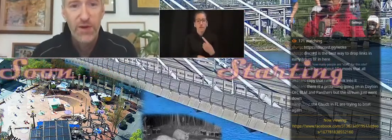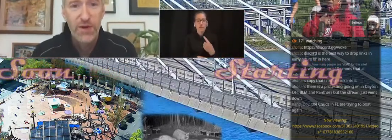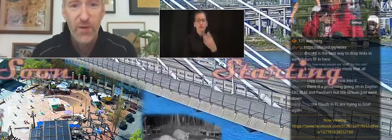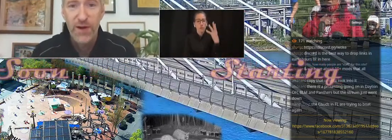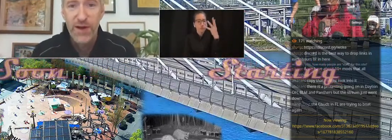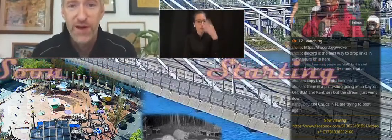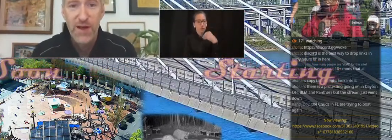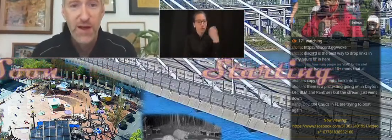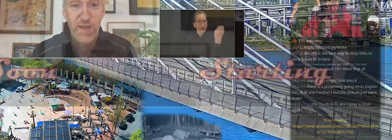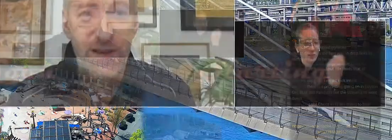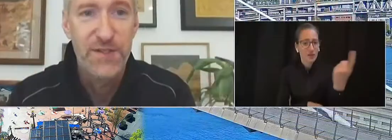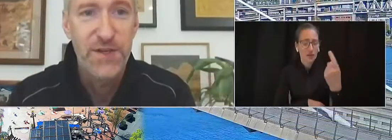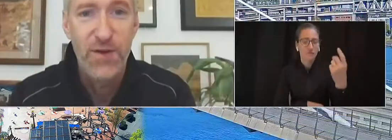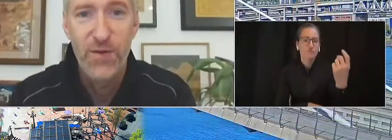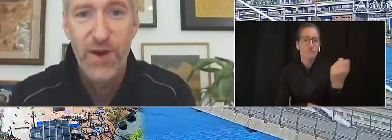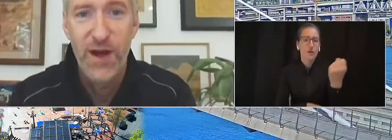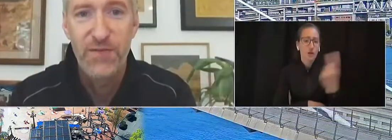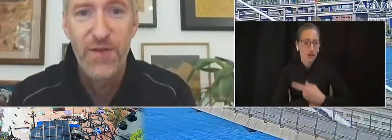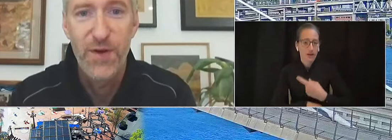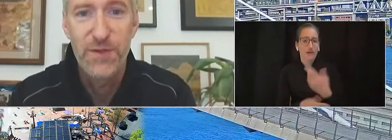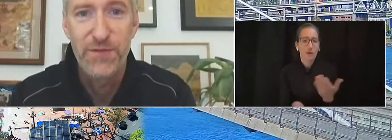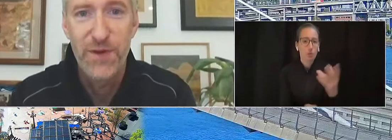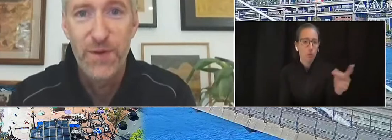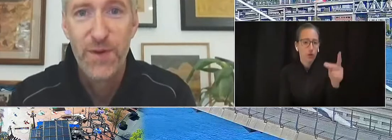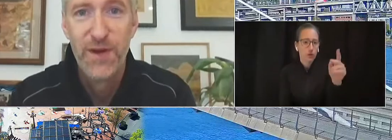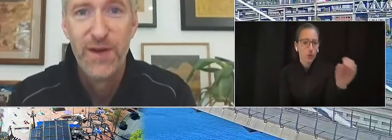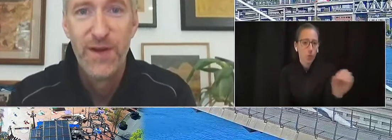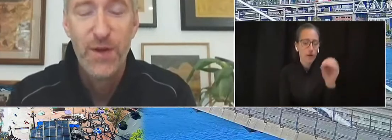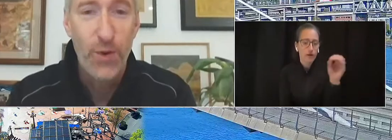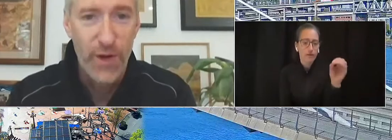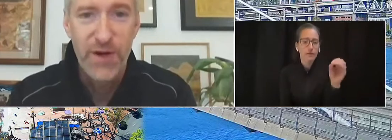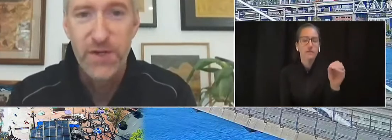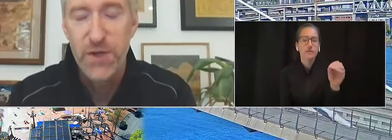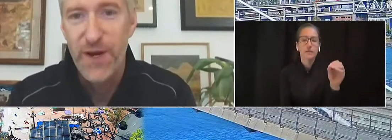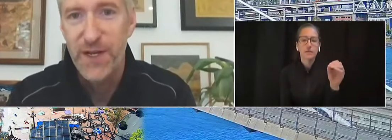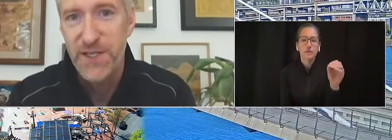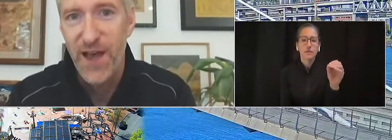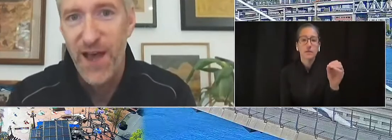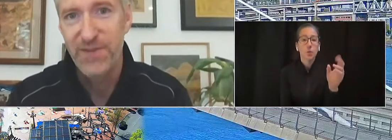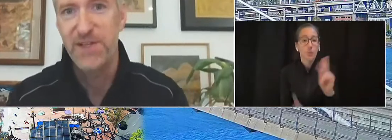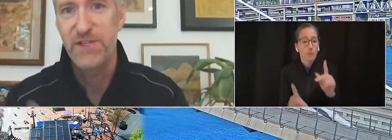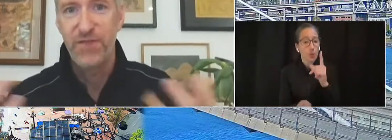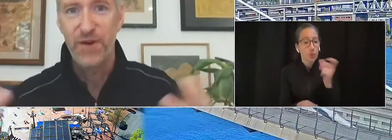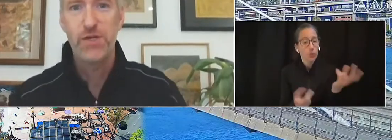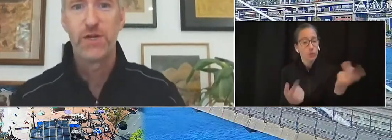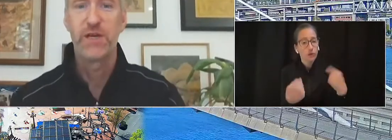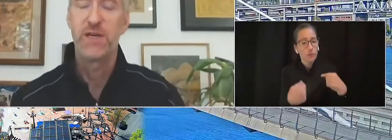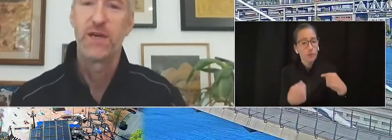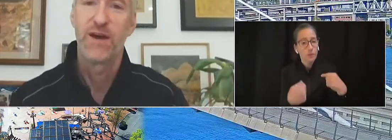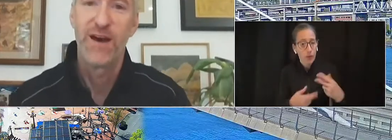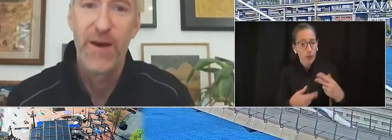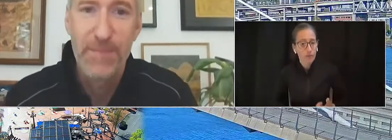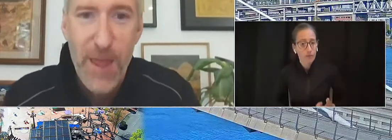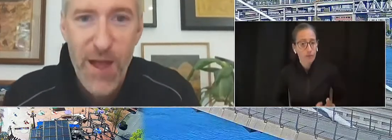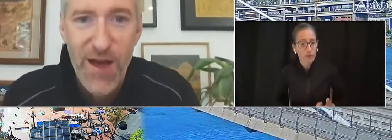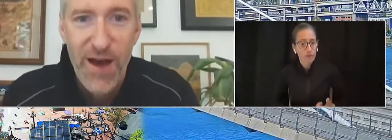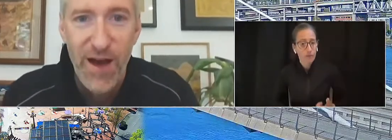method for unions. So, for those of you who are here joining us live, at least virtually,